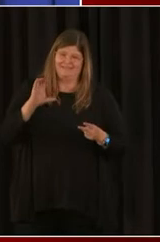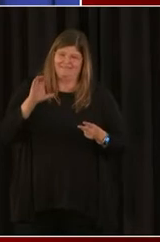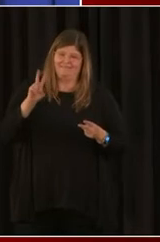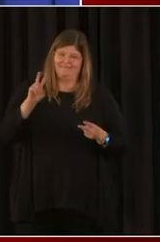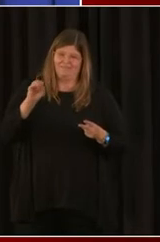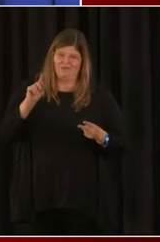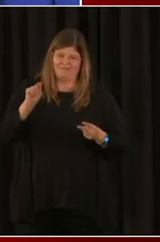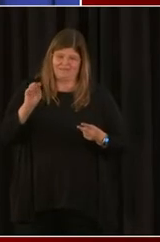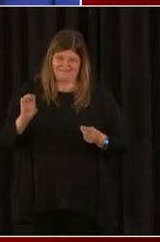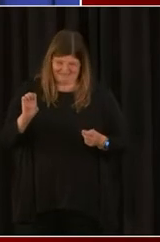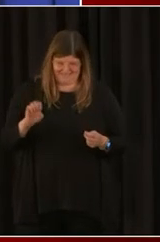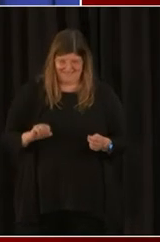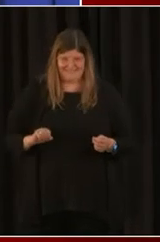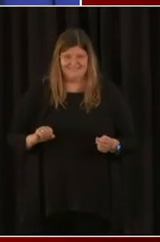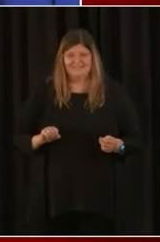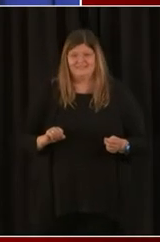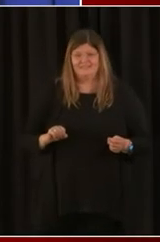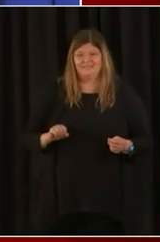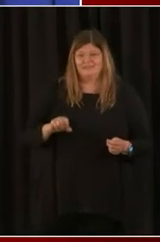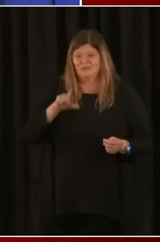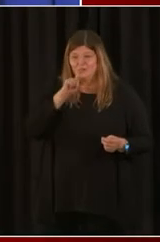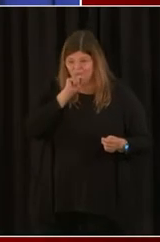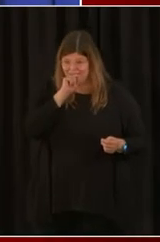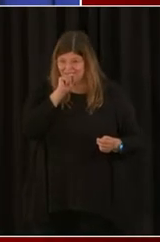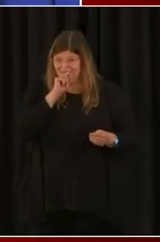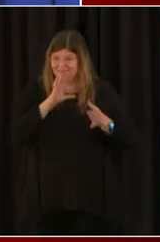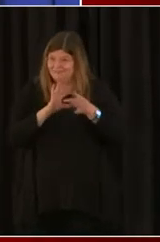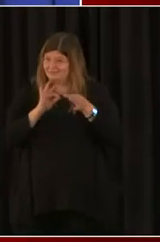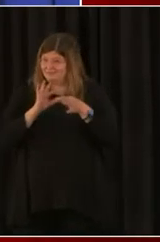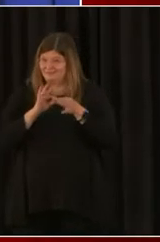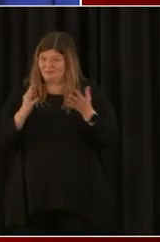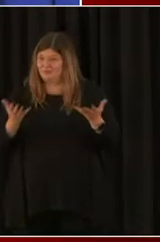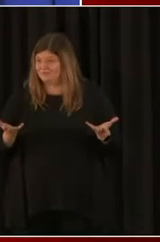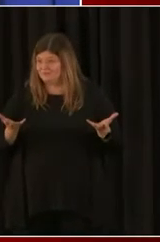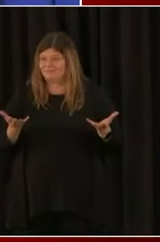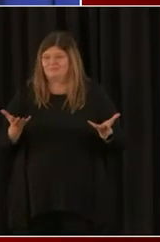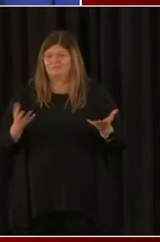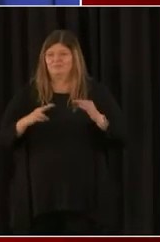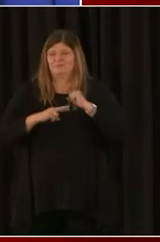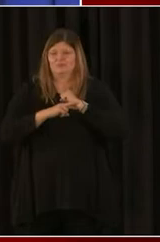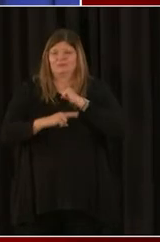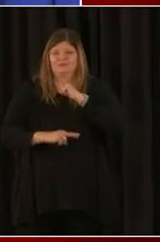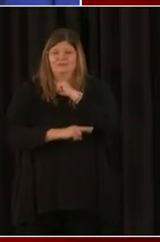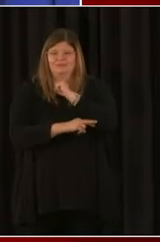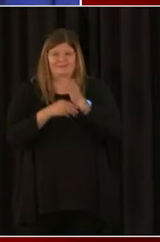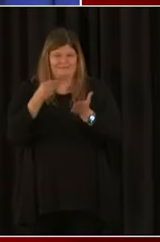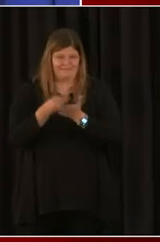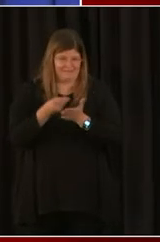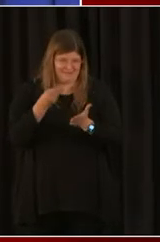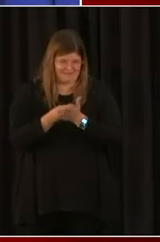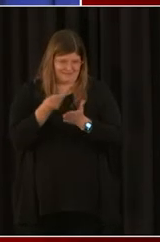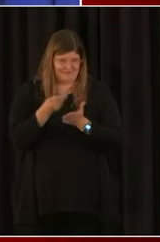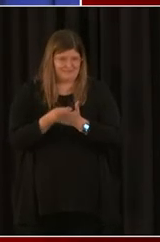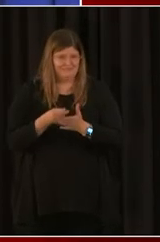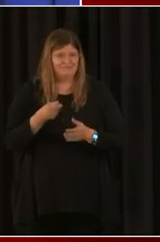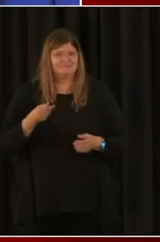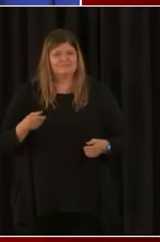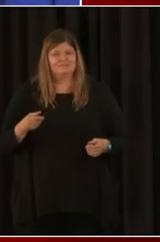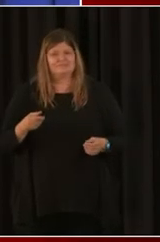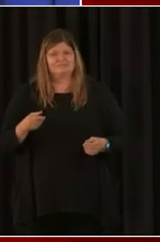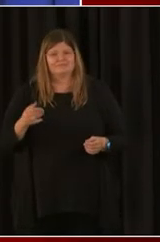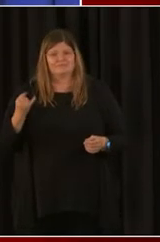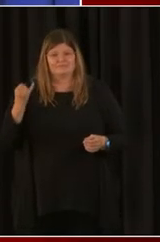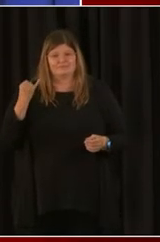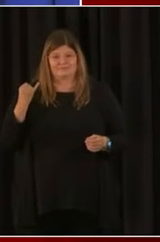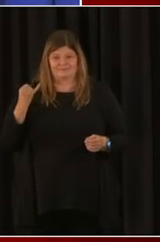a question was asked about the Bridge Fund and whether those grants will be expanded to businesses that don't fit in the